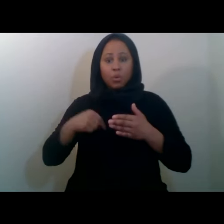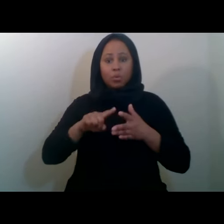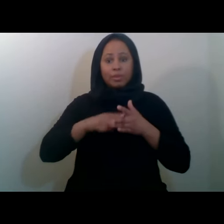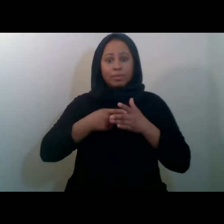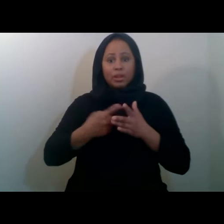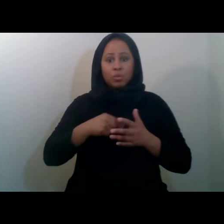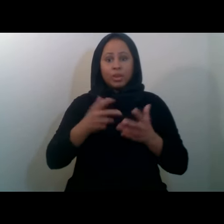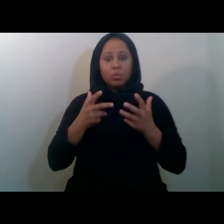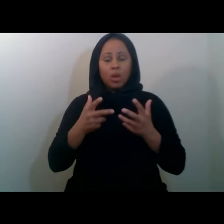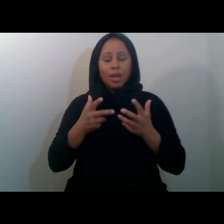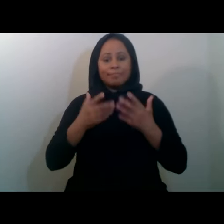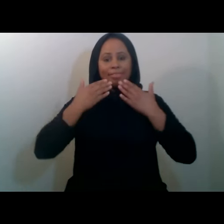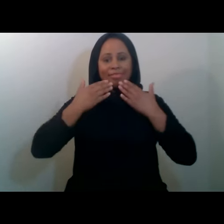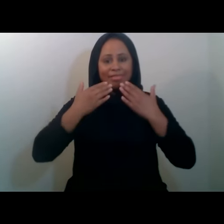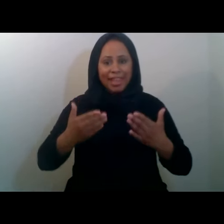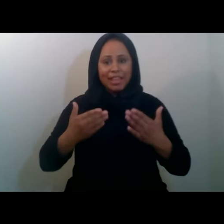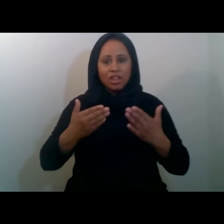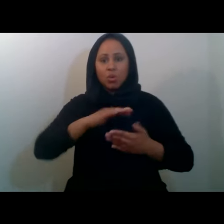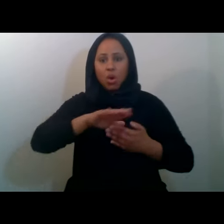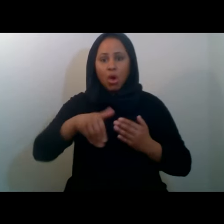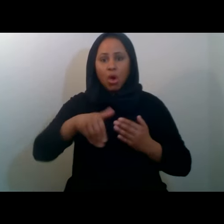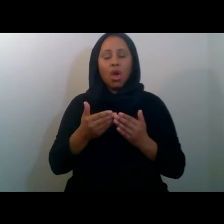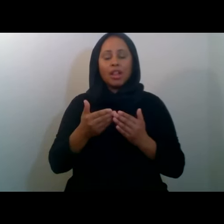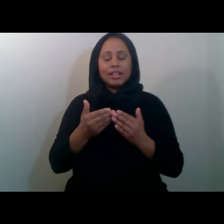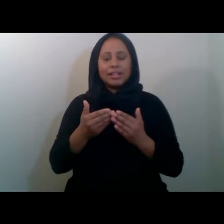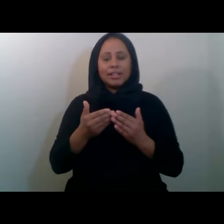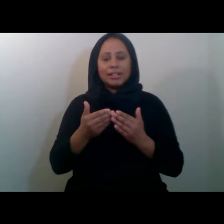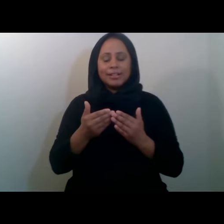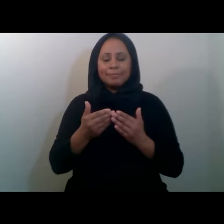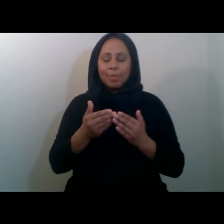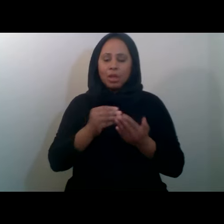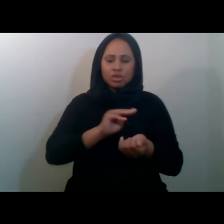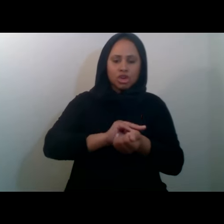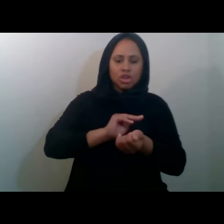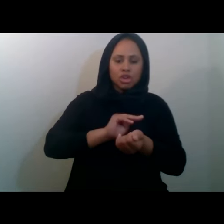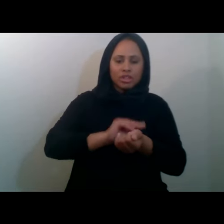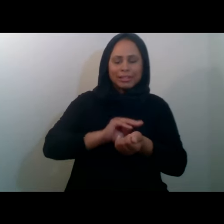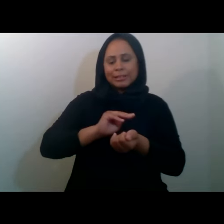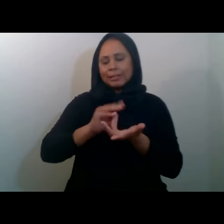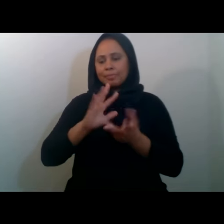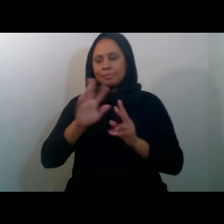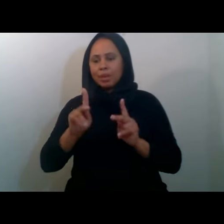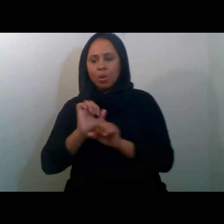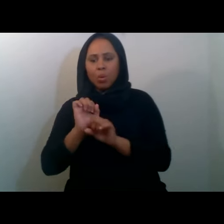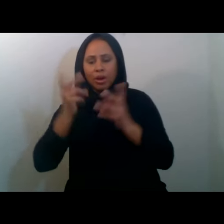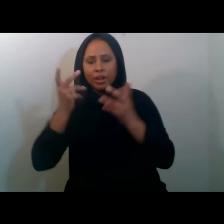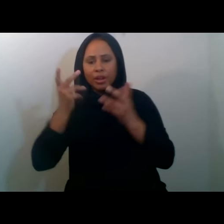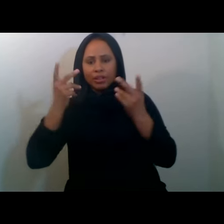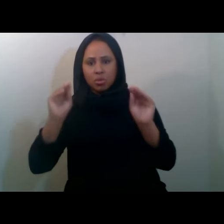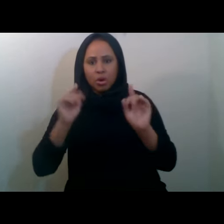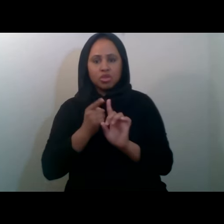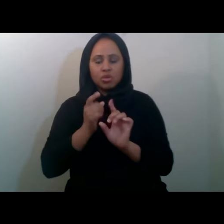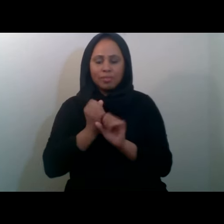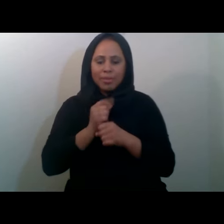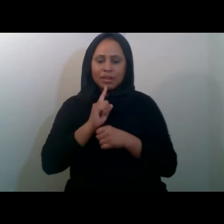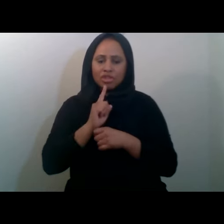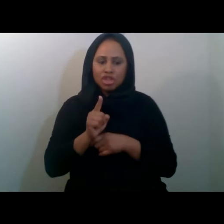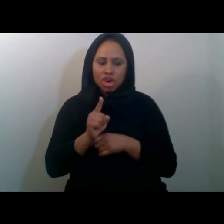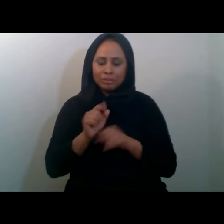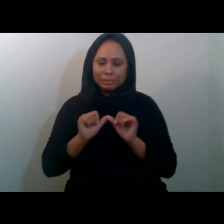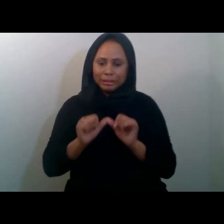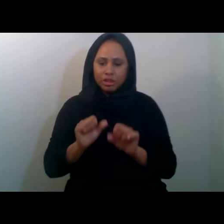want to give a big thank you to all the essential workers that are placing themselves in harm's way to make sure the country stays running during this crisis.